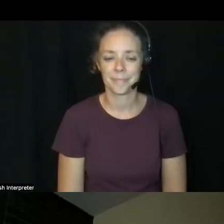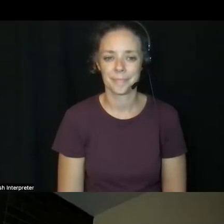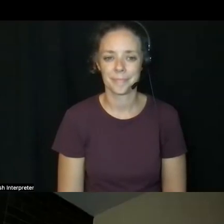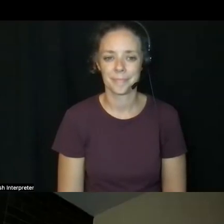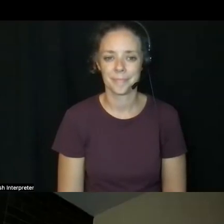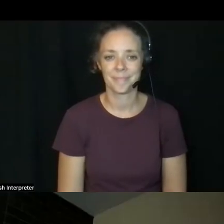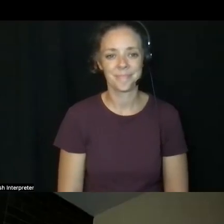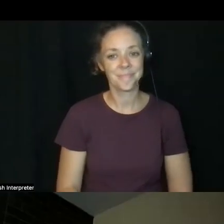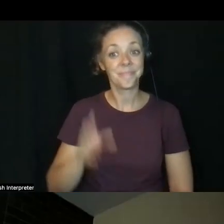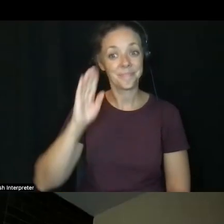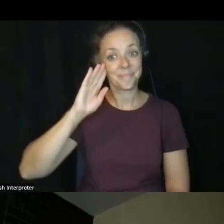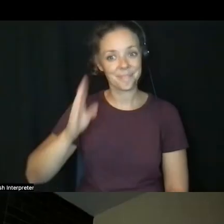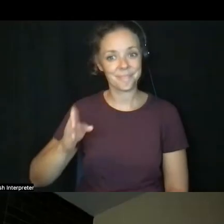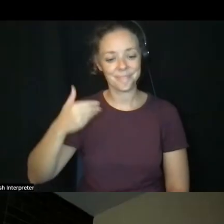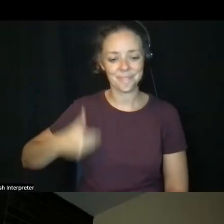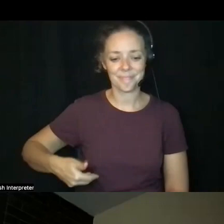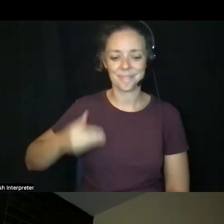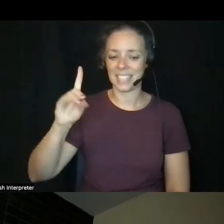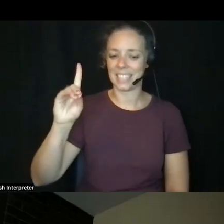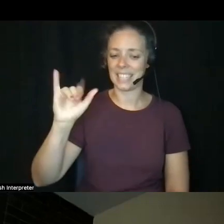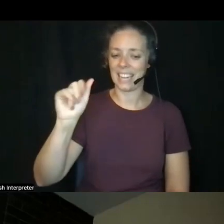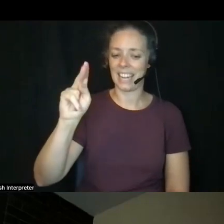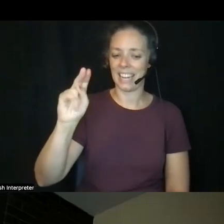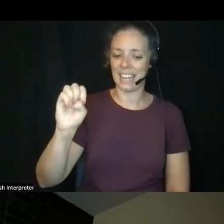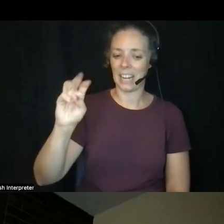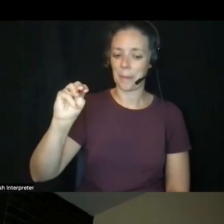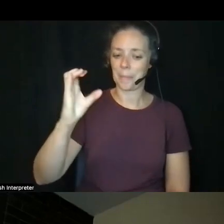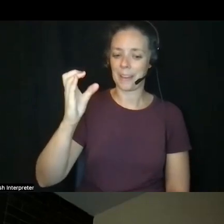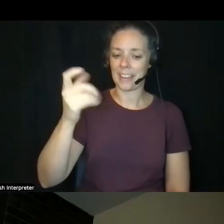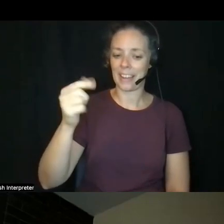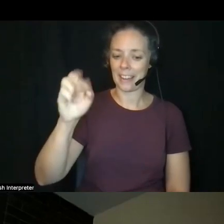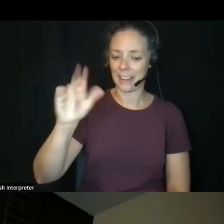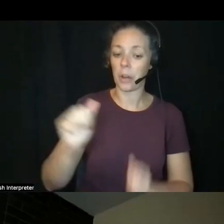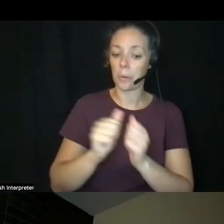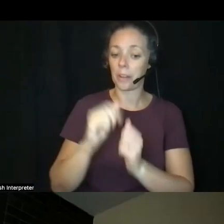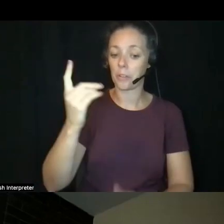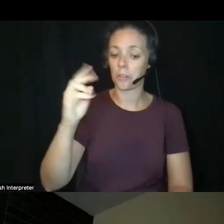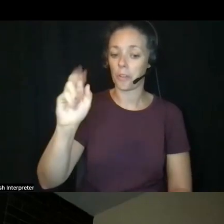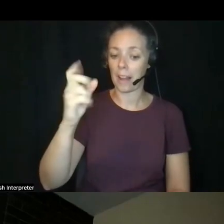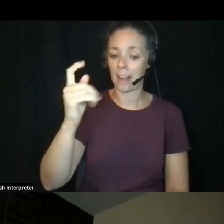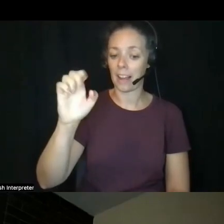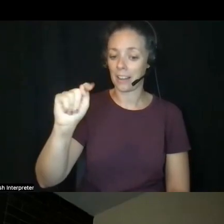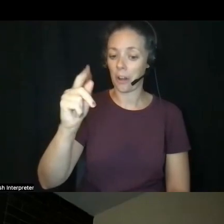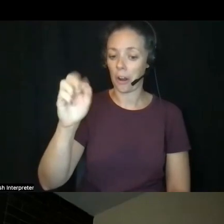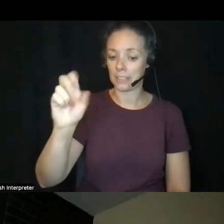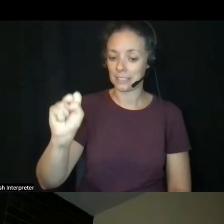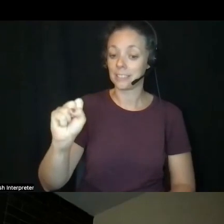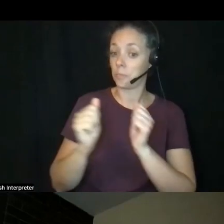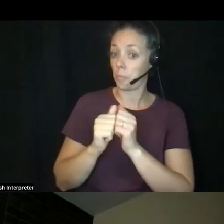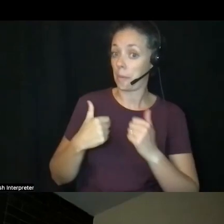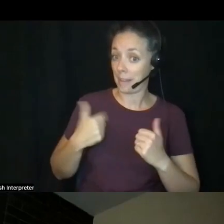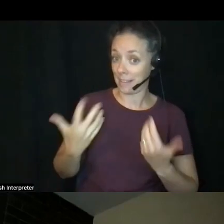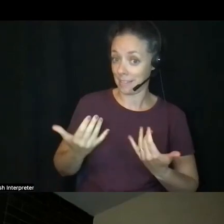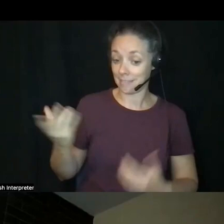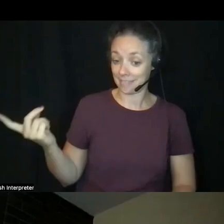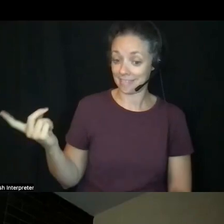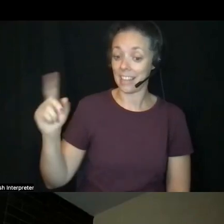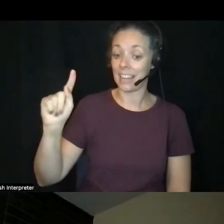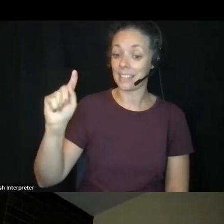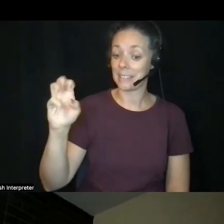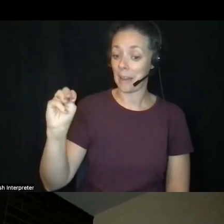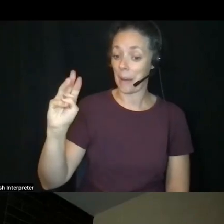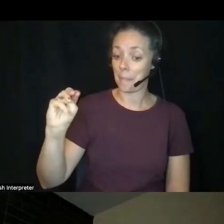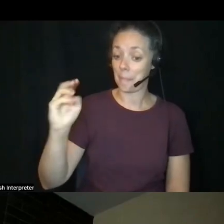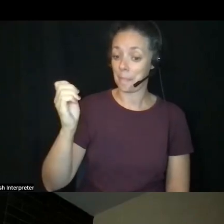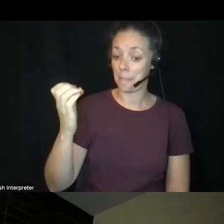Hi, I'm Diane McGarry with Drake at Arts. With me today are co-host Tom McGarry, fiber artist and